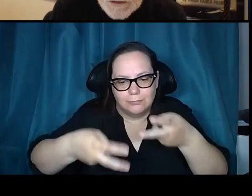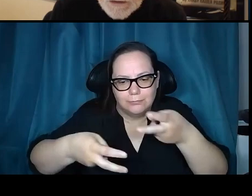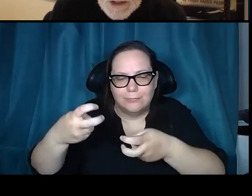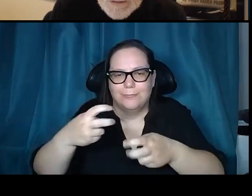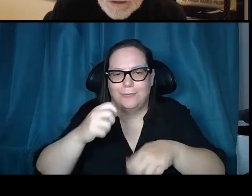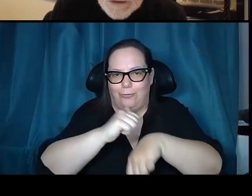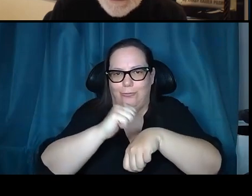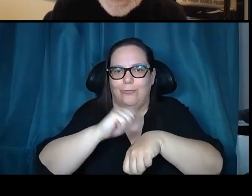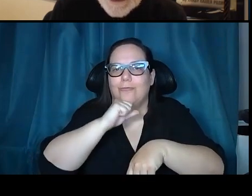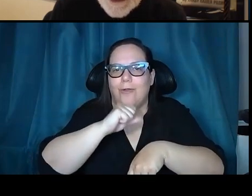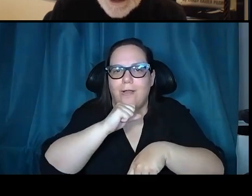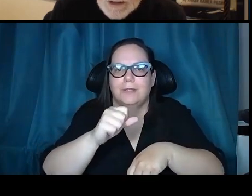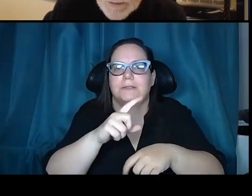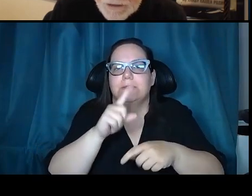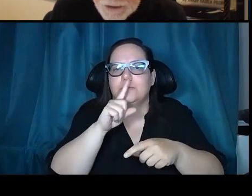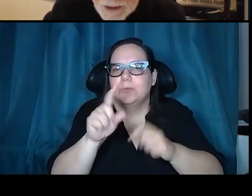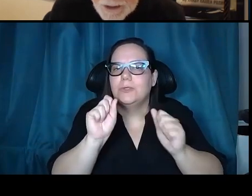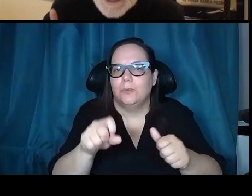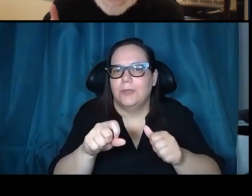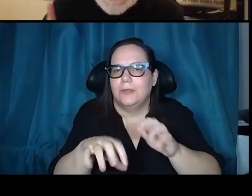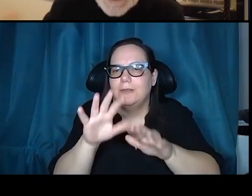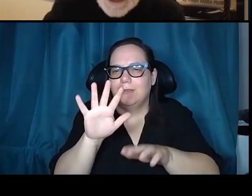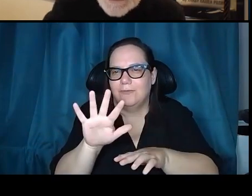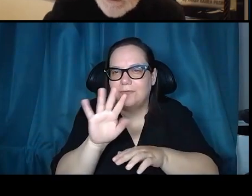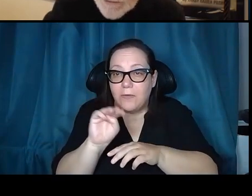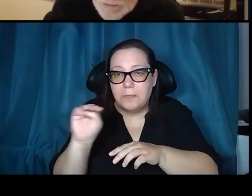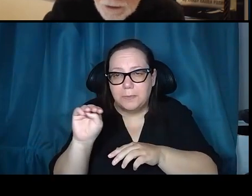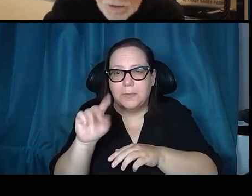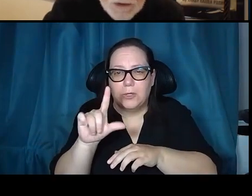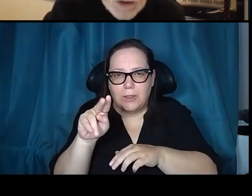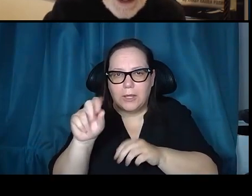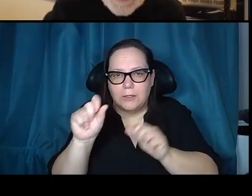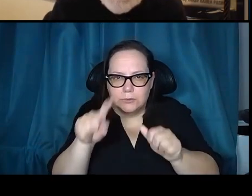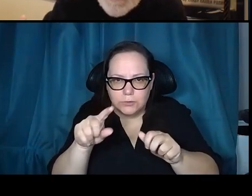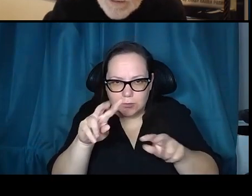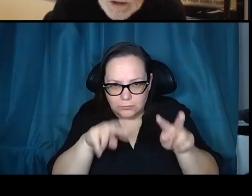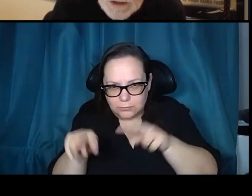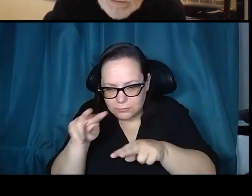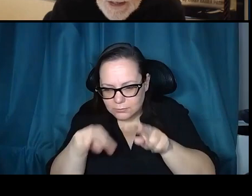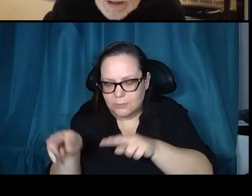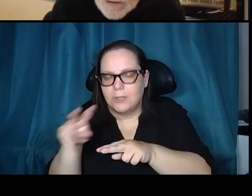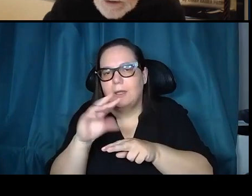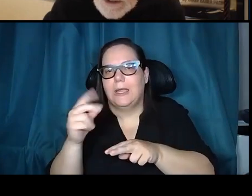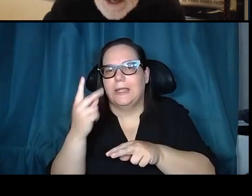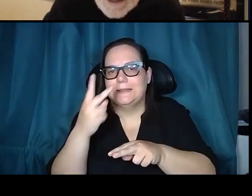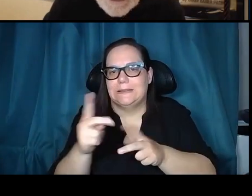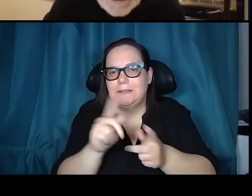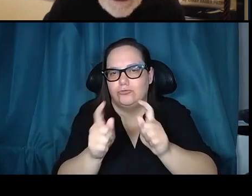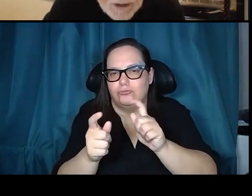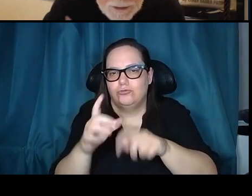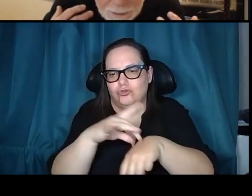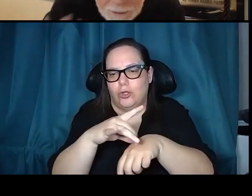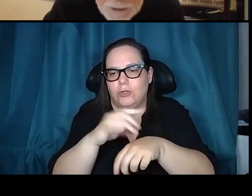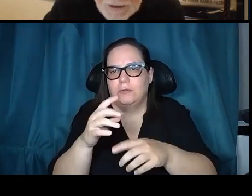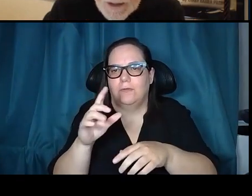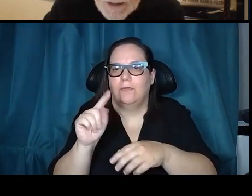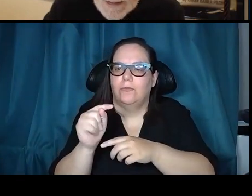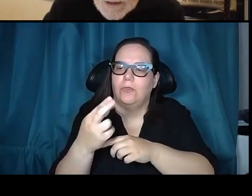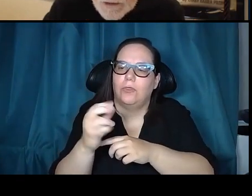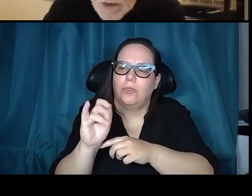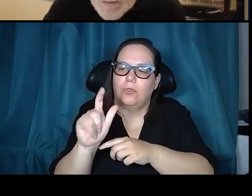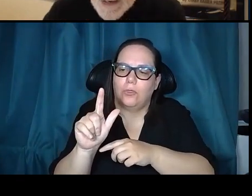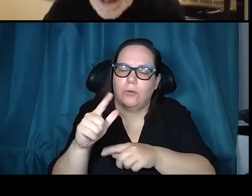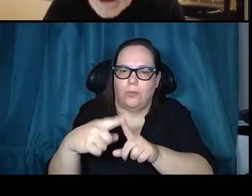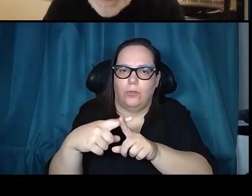millimeter lens, describe the sequence here and help understand the geology of thermal erosion and the formation of Hadley Rill. Indeed.